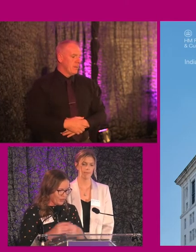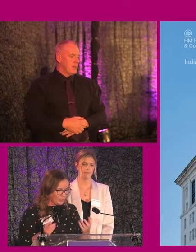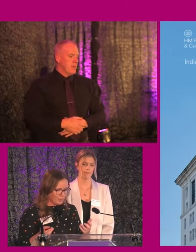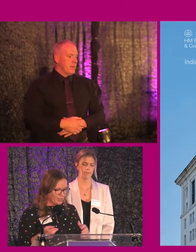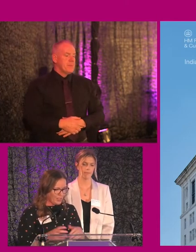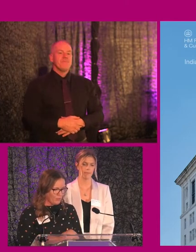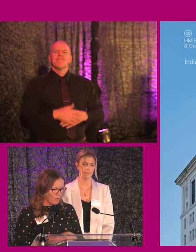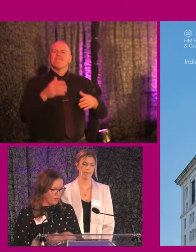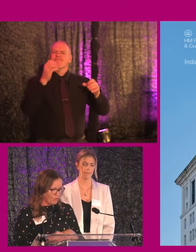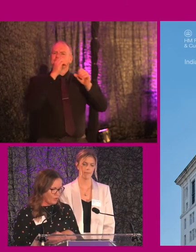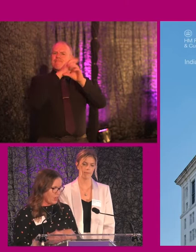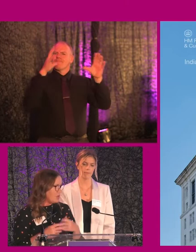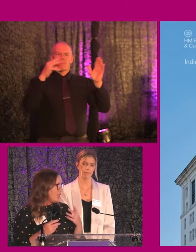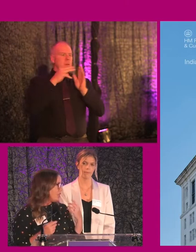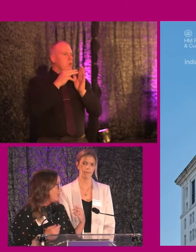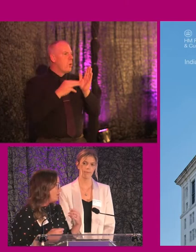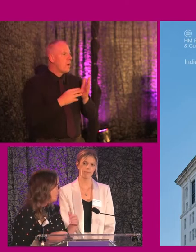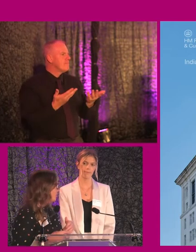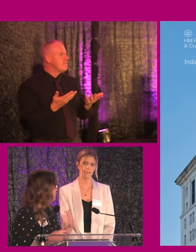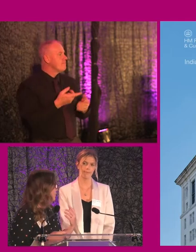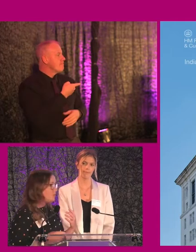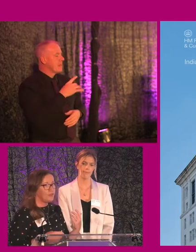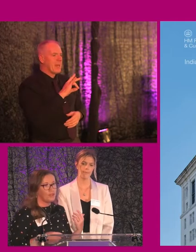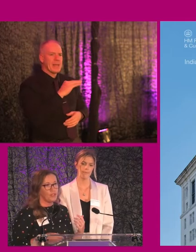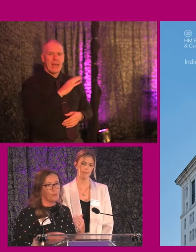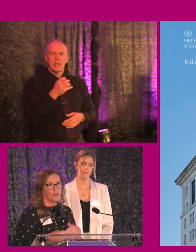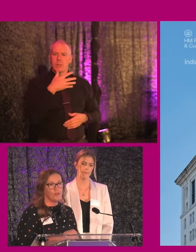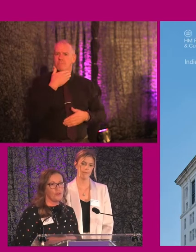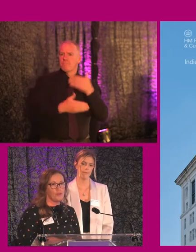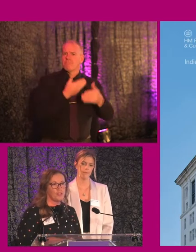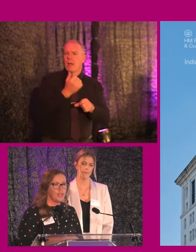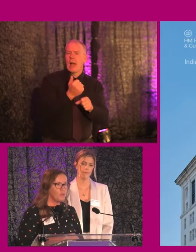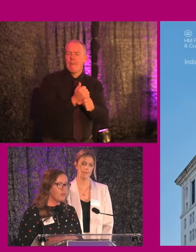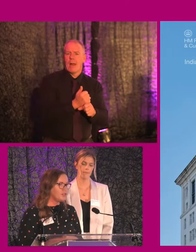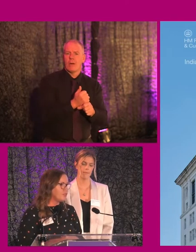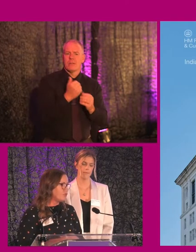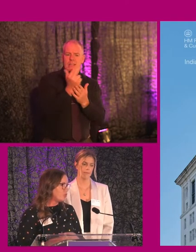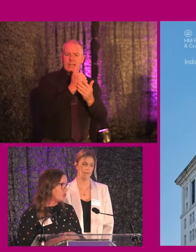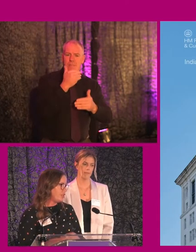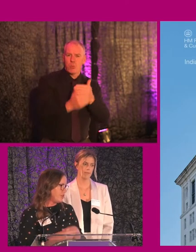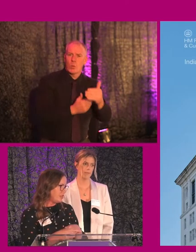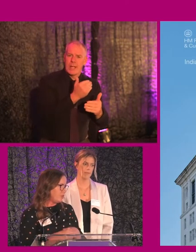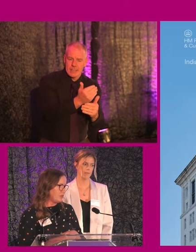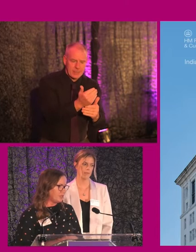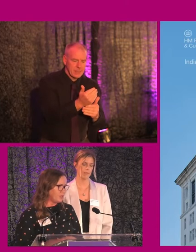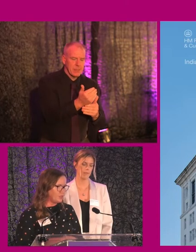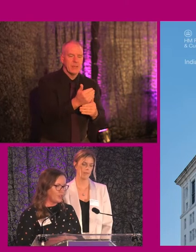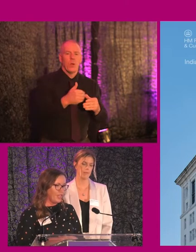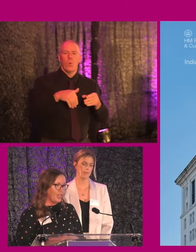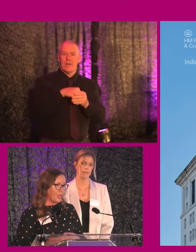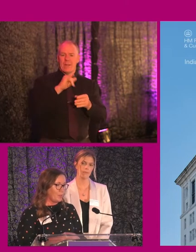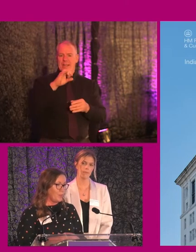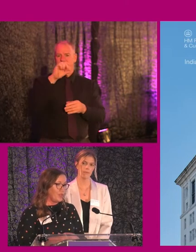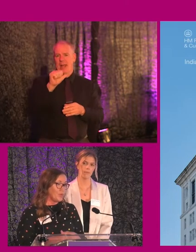So give me some insight about our programme. Katie will talk to you specifically about the design process for the project at India Buildings, which